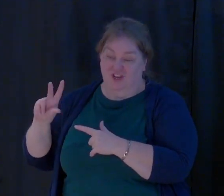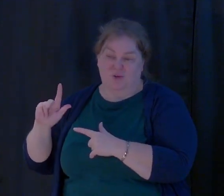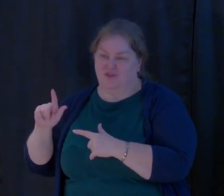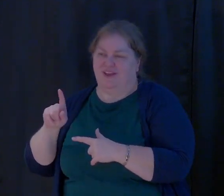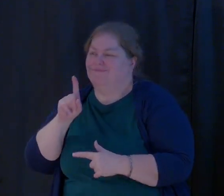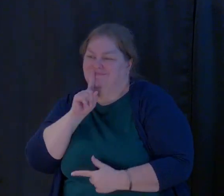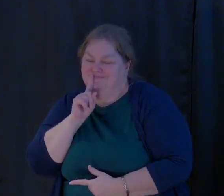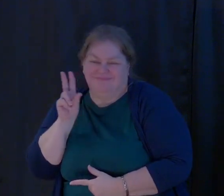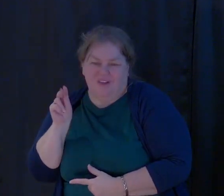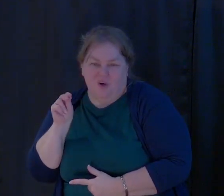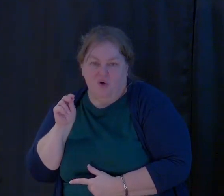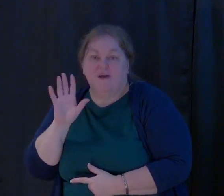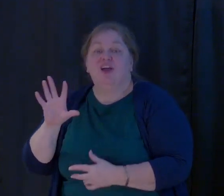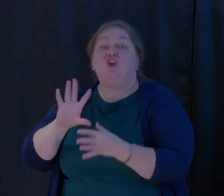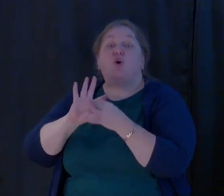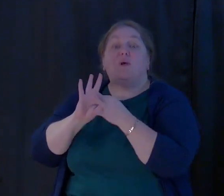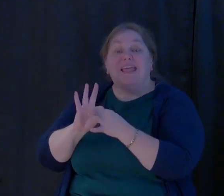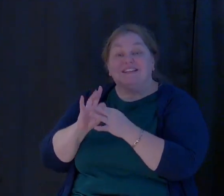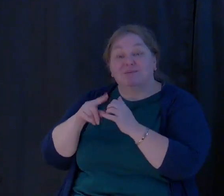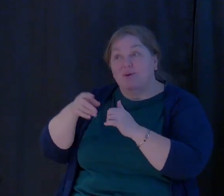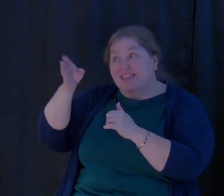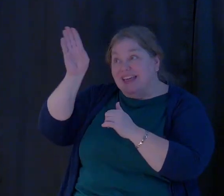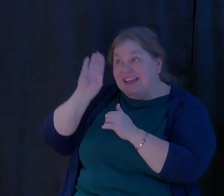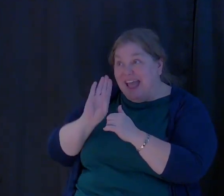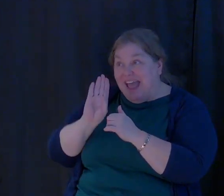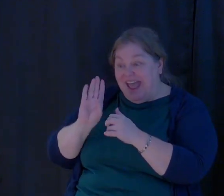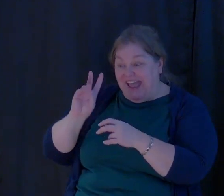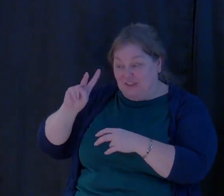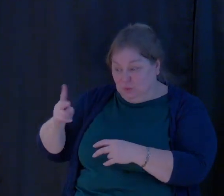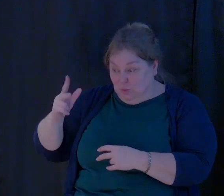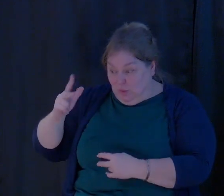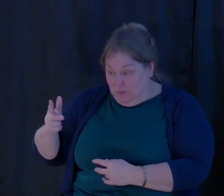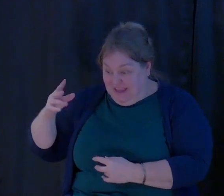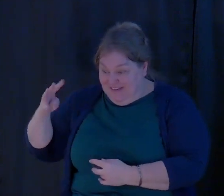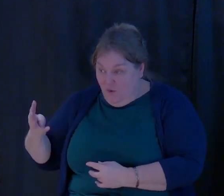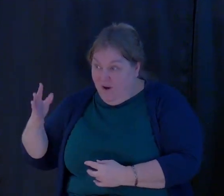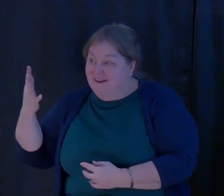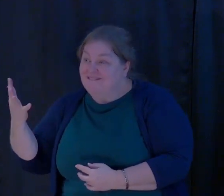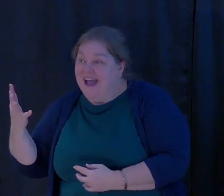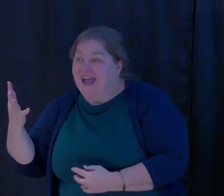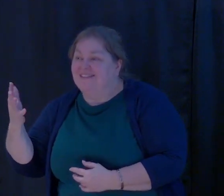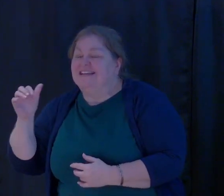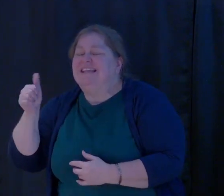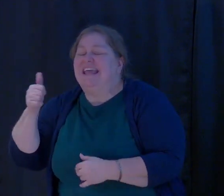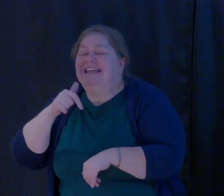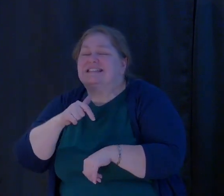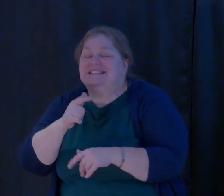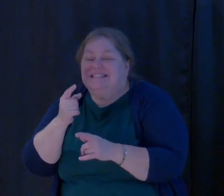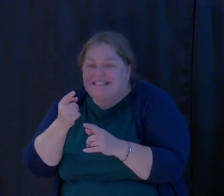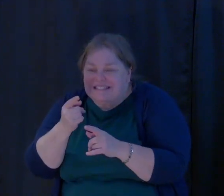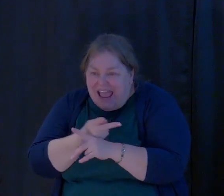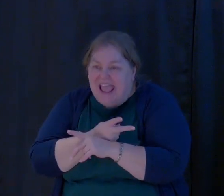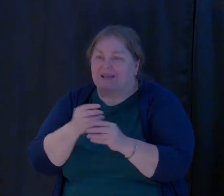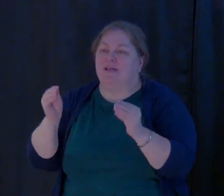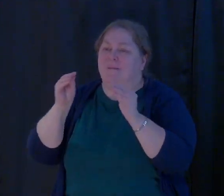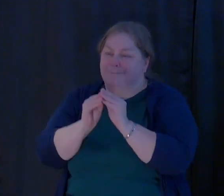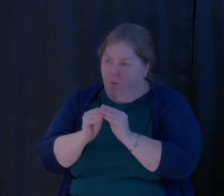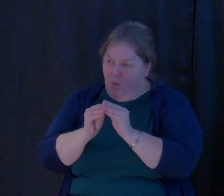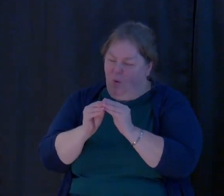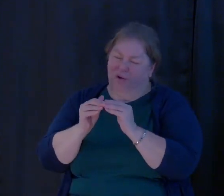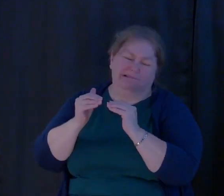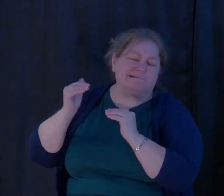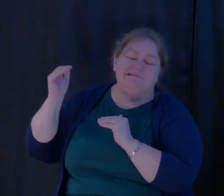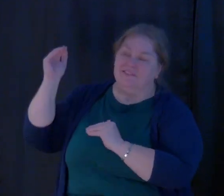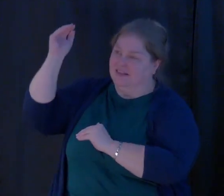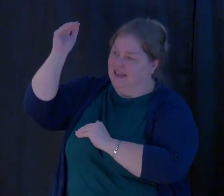is, is that your relationship with God will be two, three, four, five, ten times more than it is today at the end of 23.